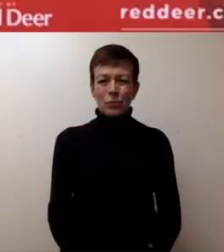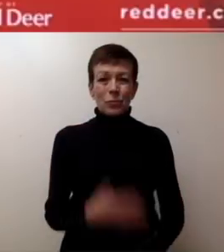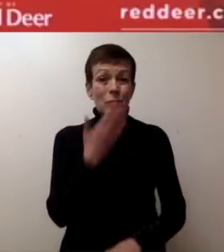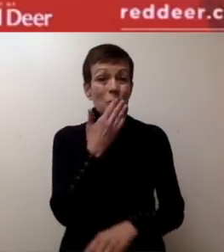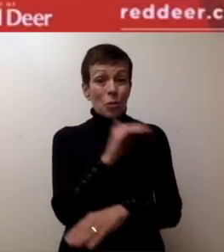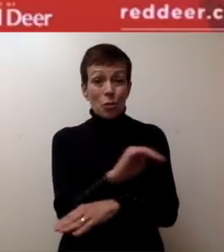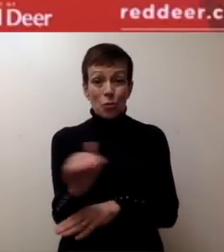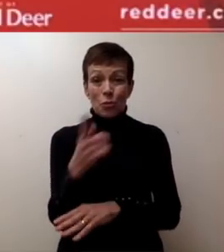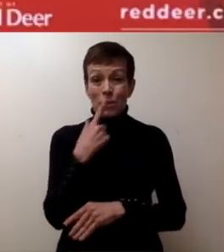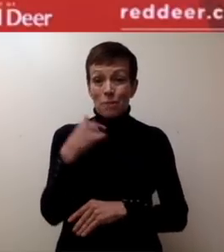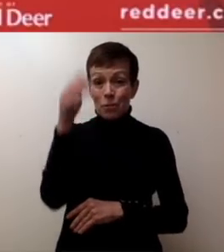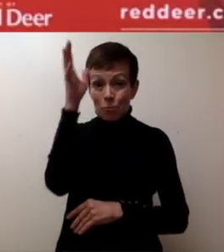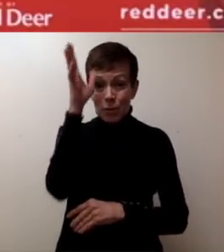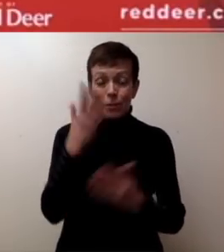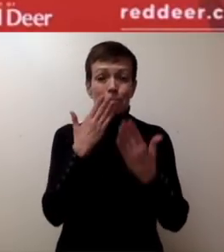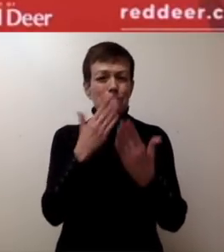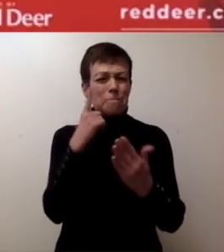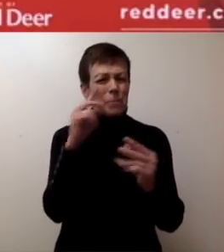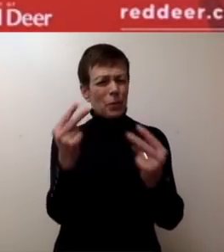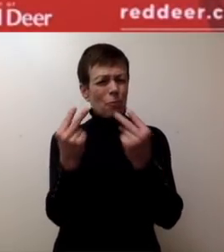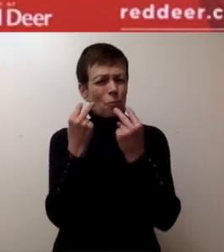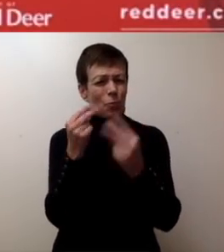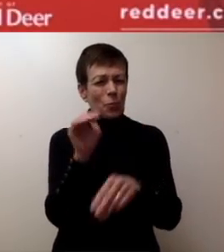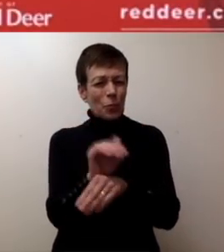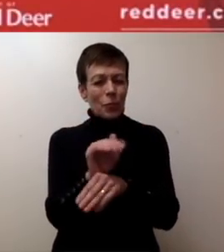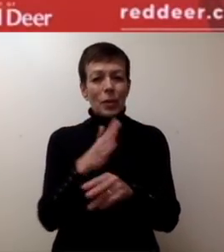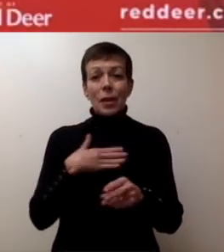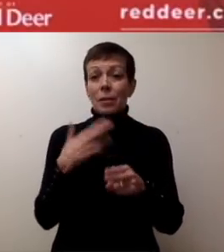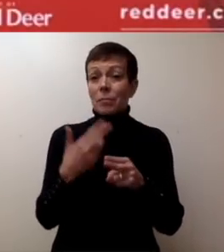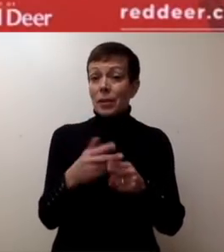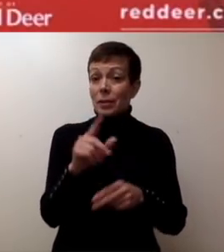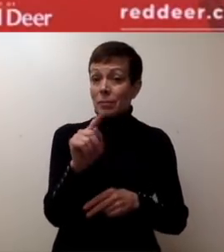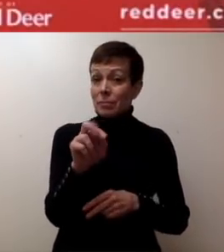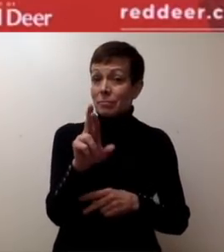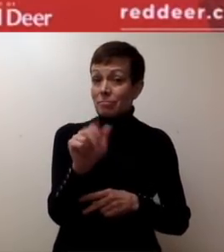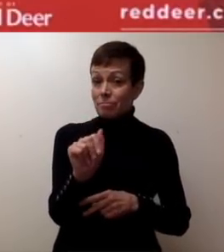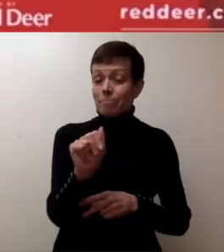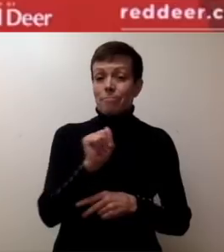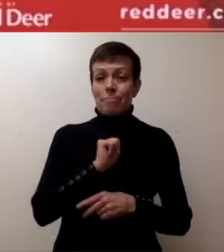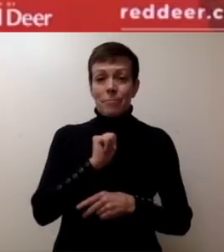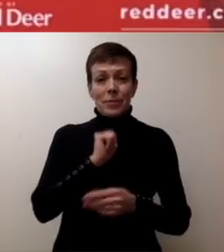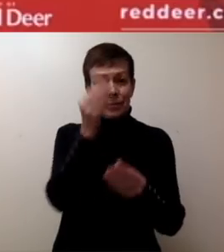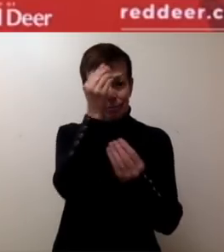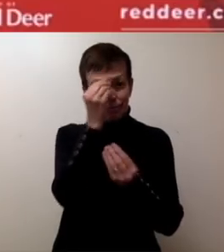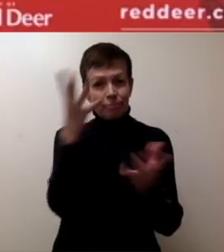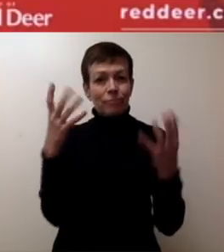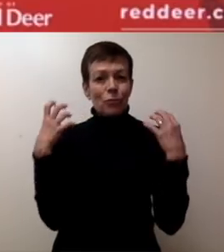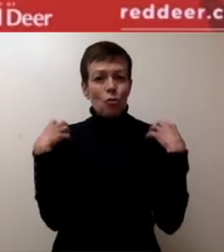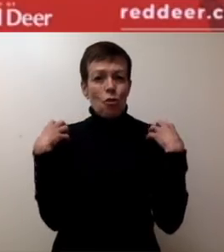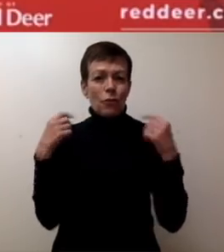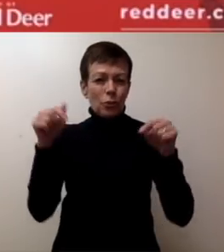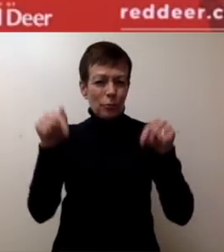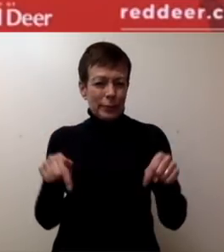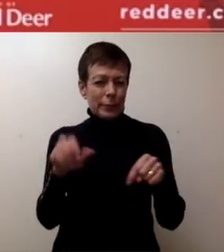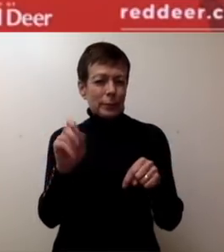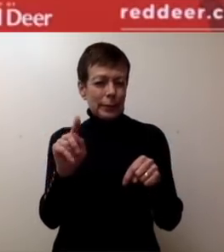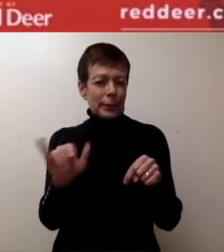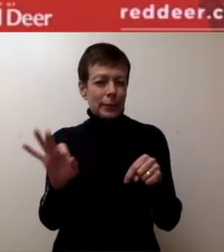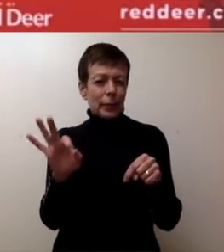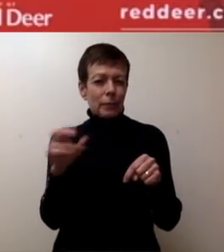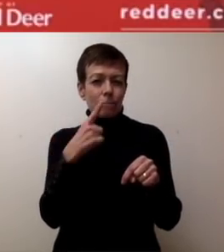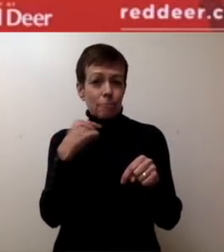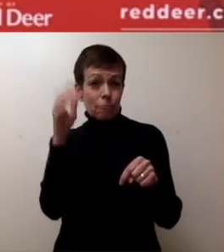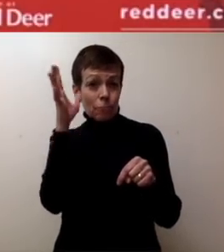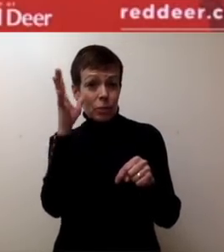Good evening, Red Deer. Thank you for joining us tonight. My name is Tara Shan, and I'm the Public Information Officer with the City of Red Deer's Emergency Operations